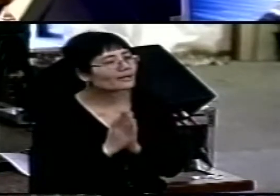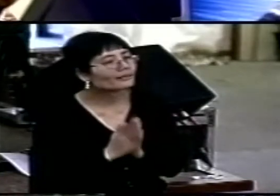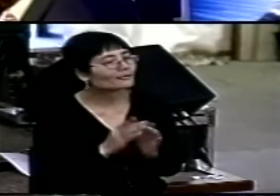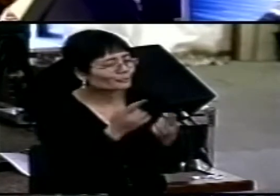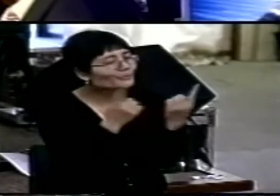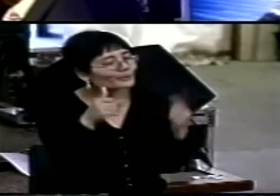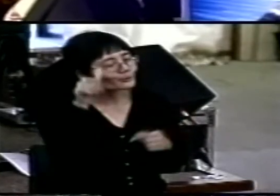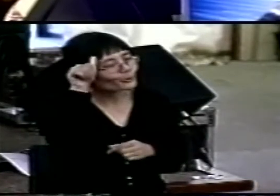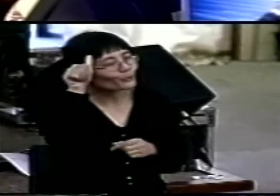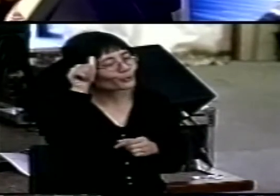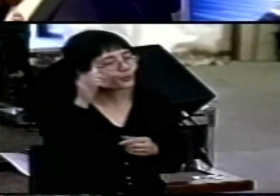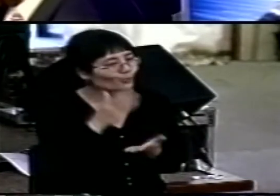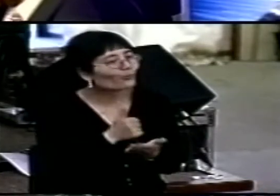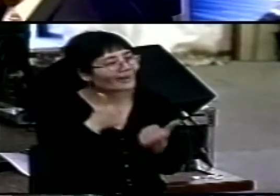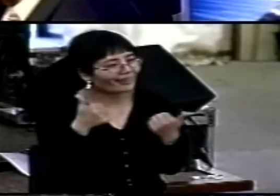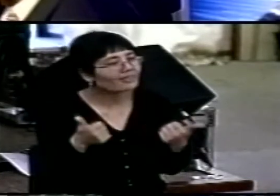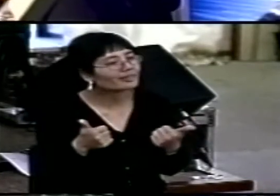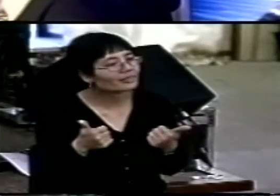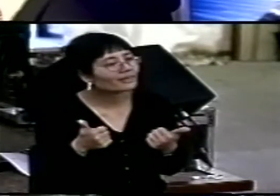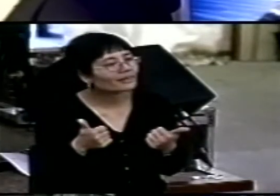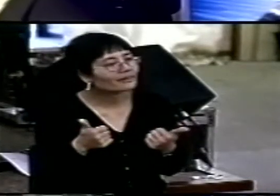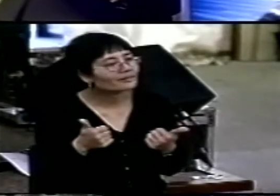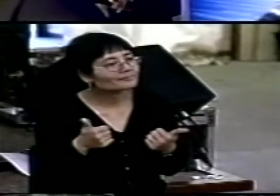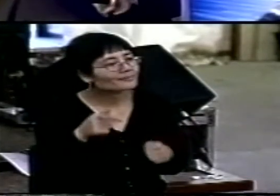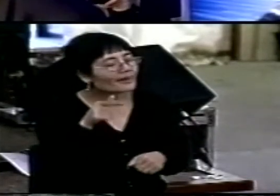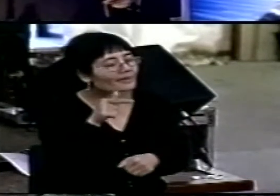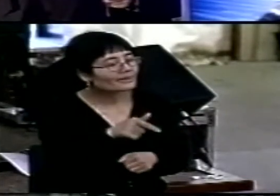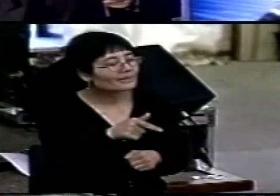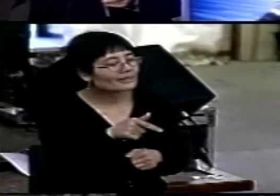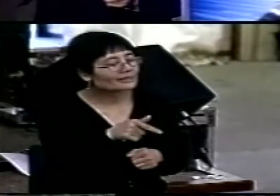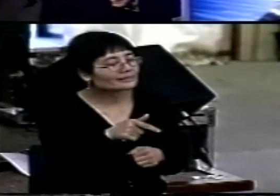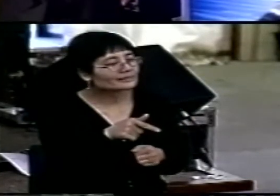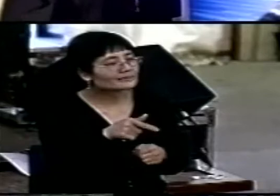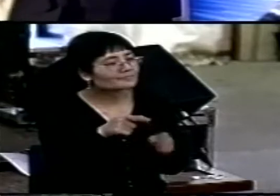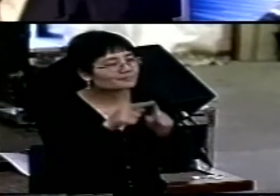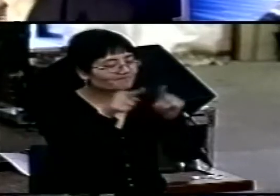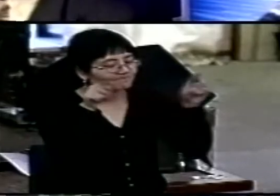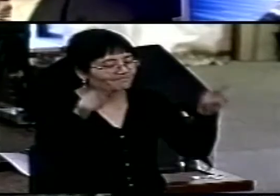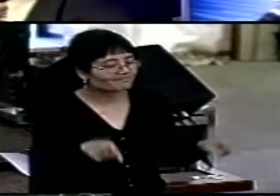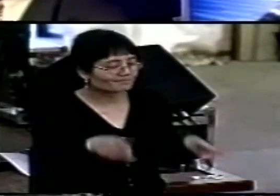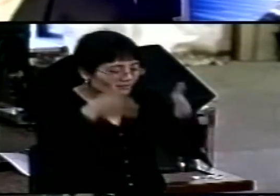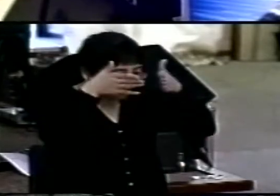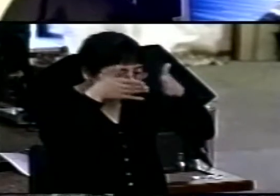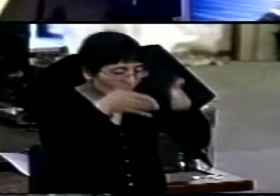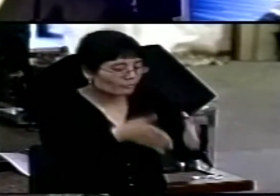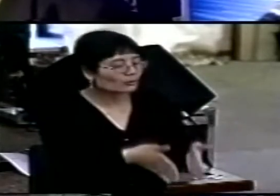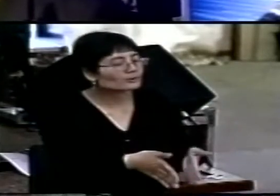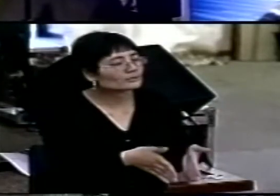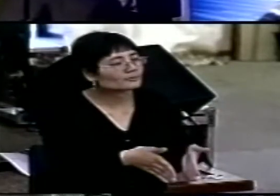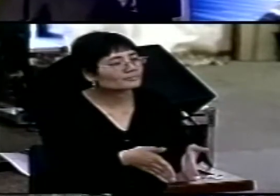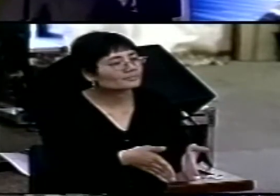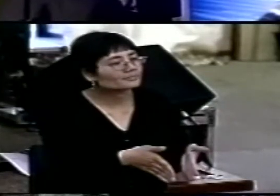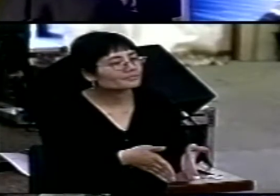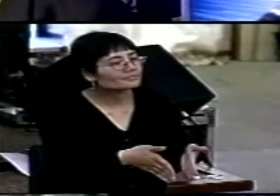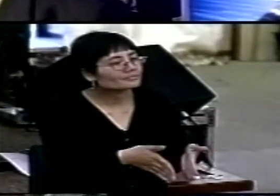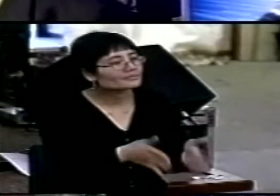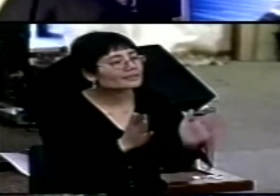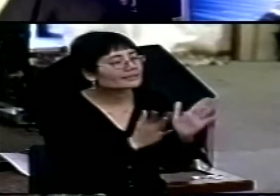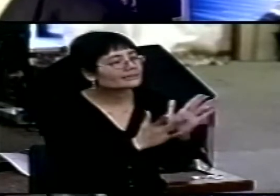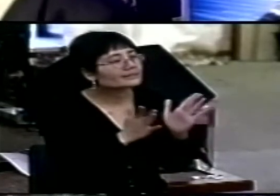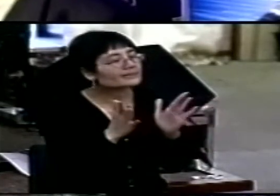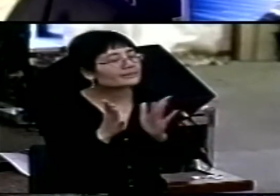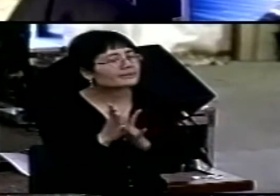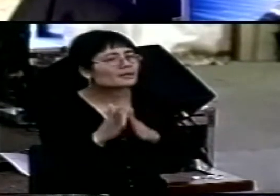familiar with it, I guess. The part we have honed in on is captured in my Bible, Jesus